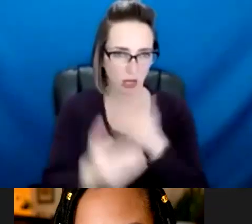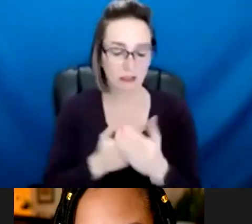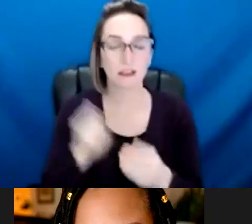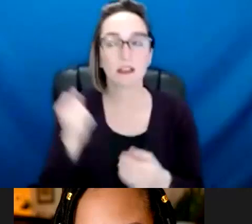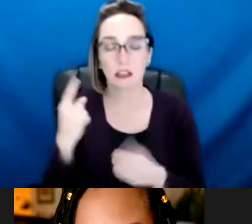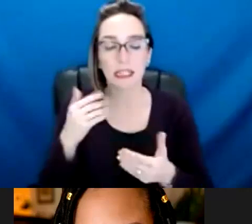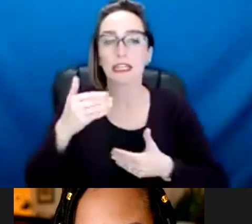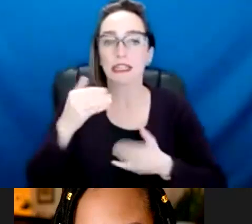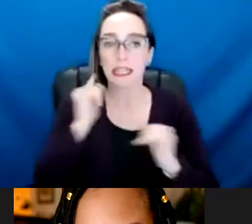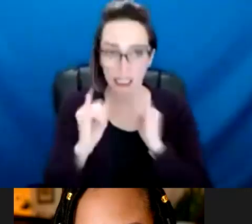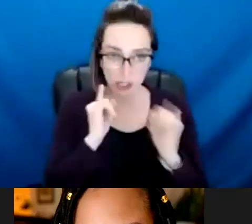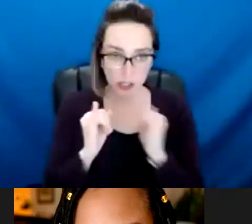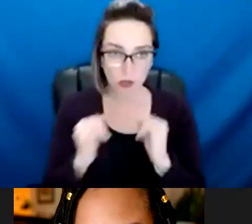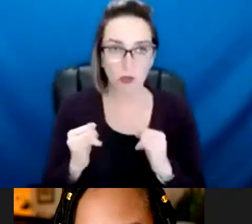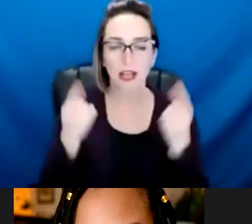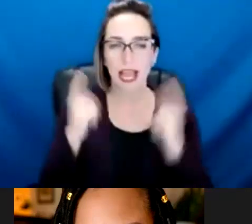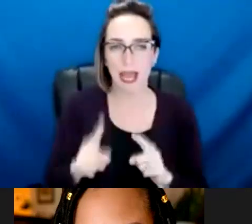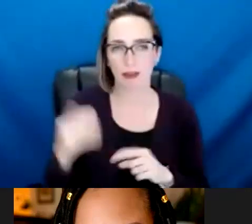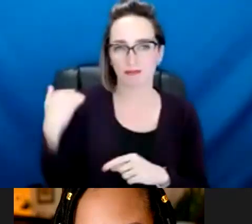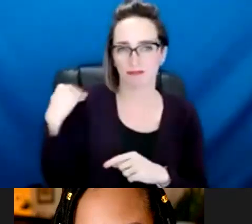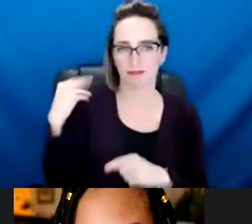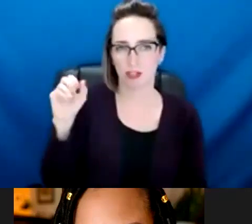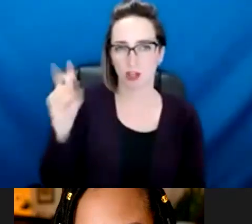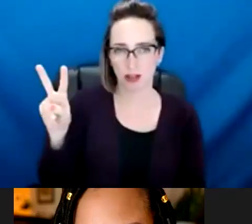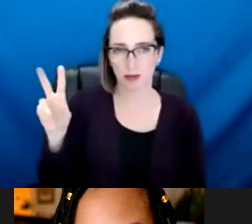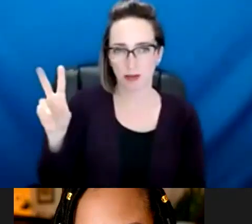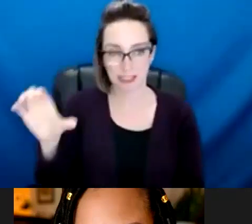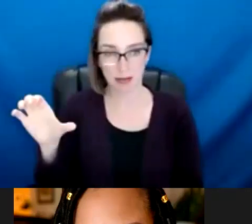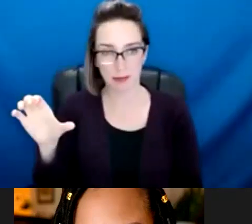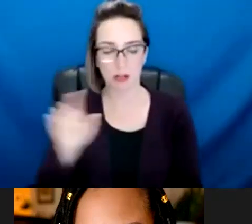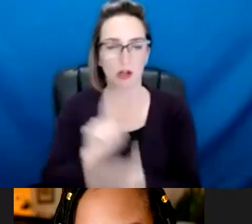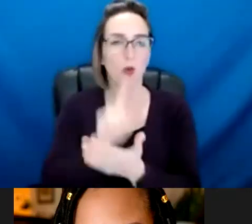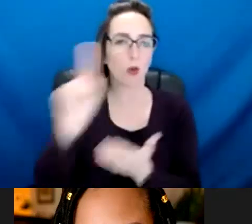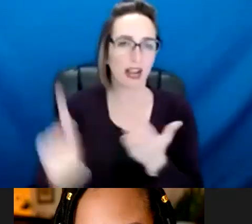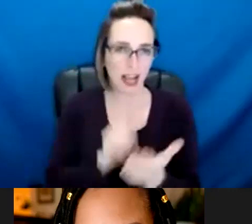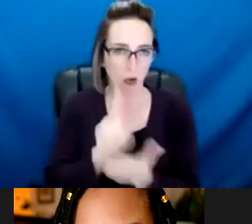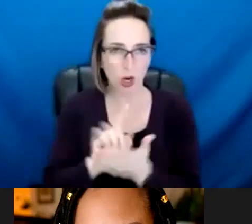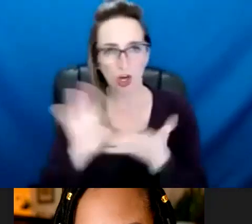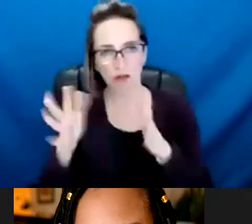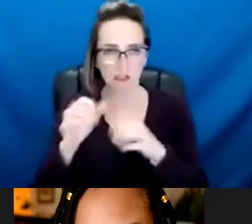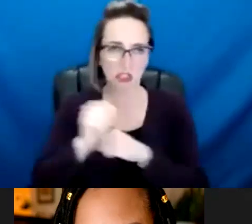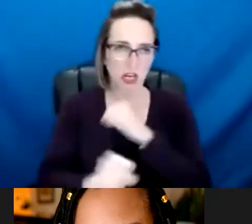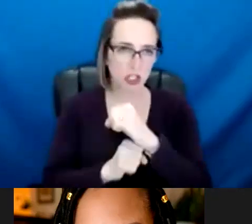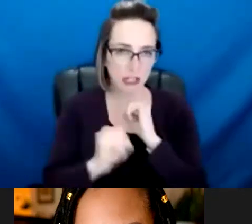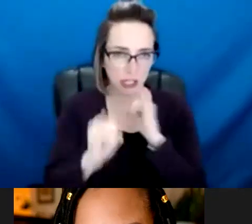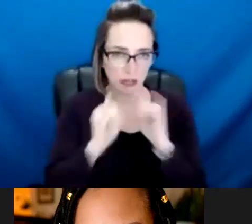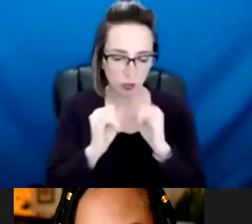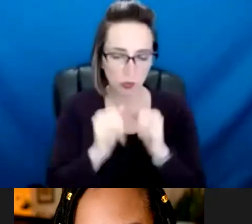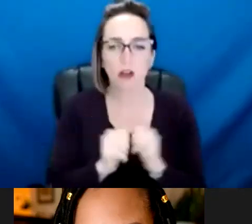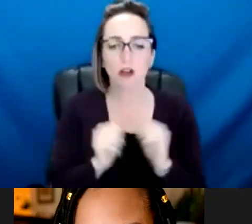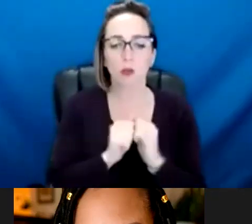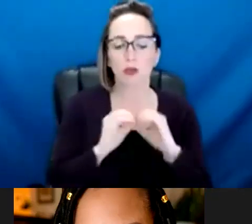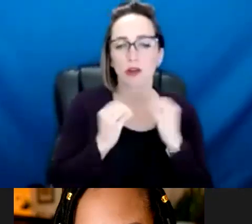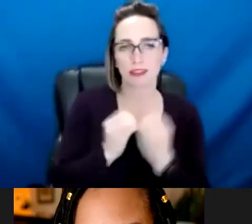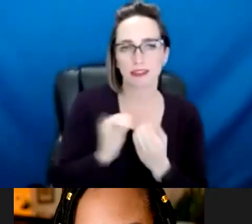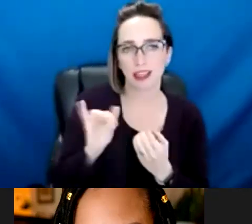conducted primarily in November and December, and they were one hour, semi-structured interviews, and they were done with organizations like neighborhood